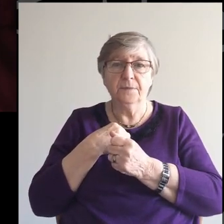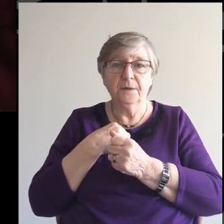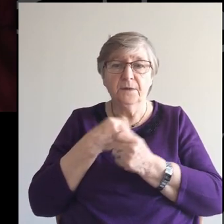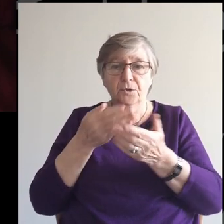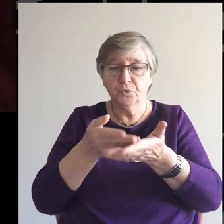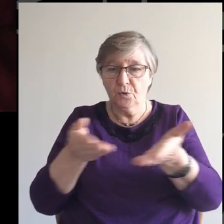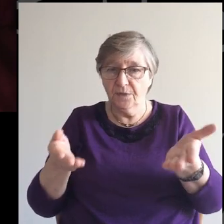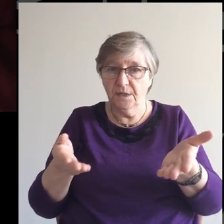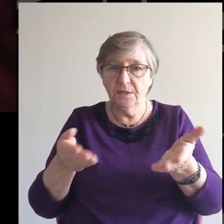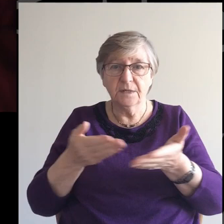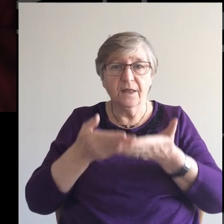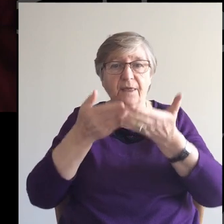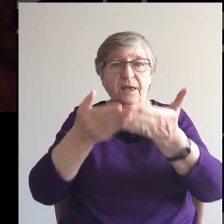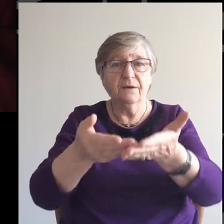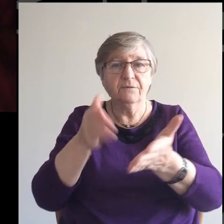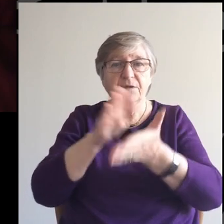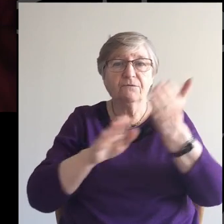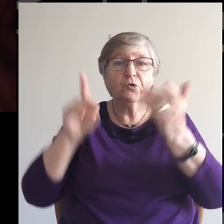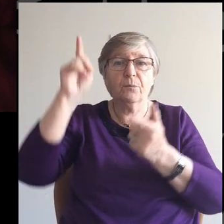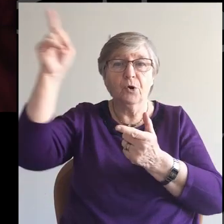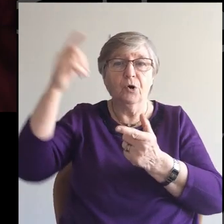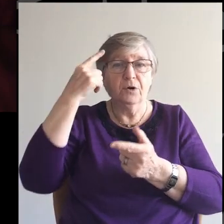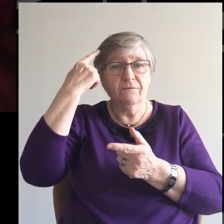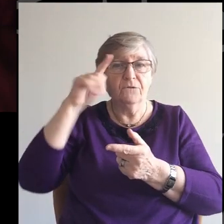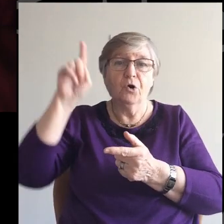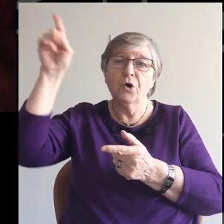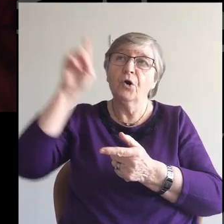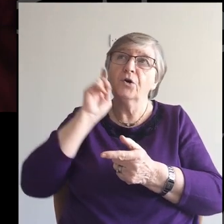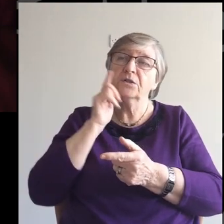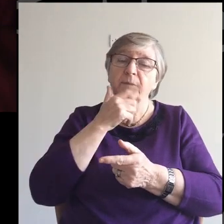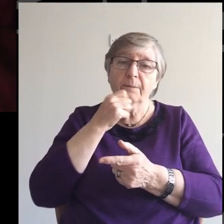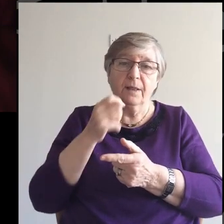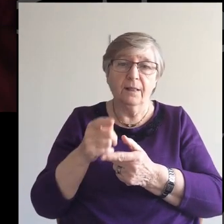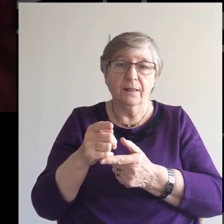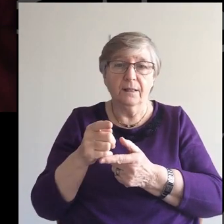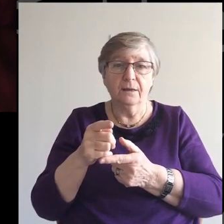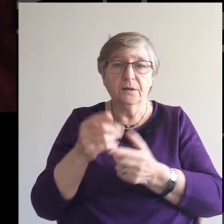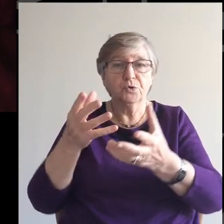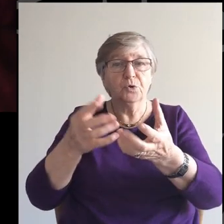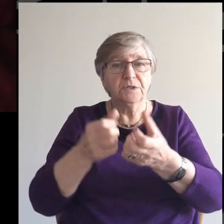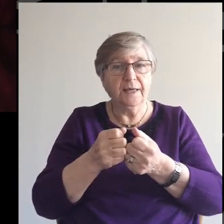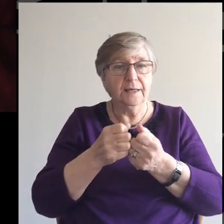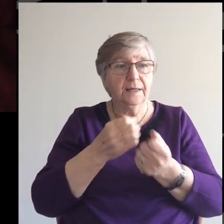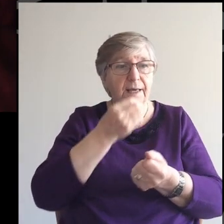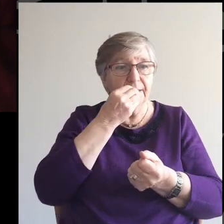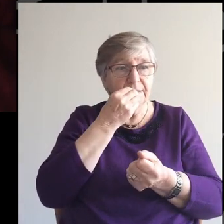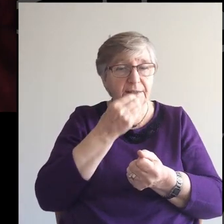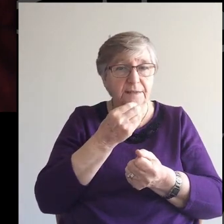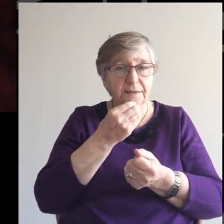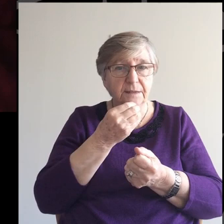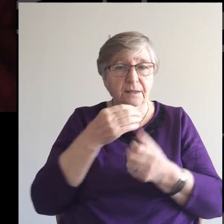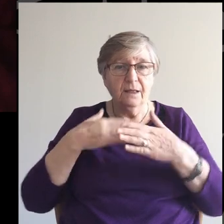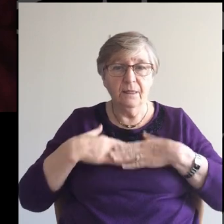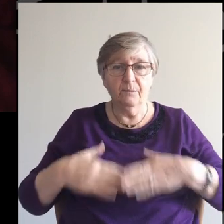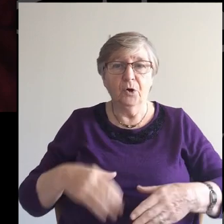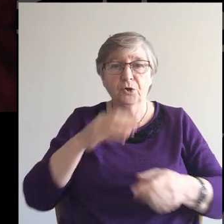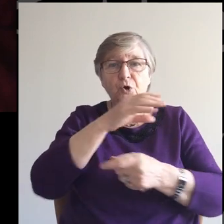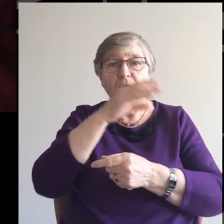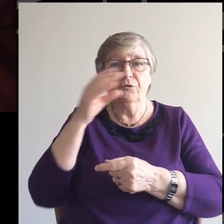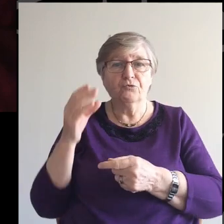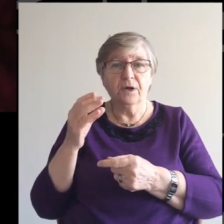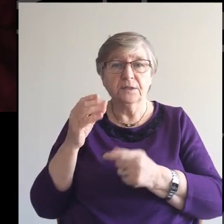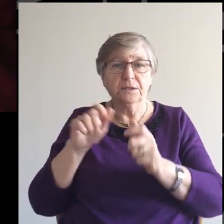So these then Are the gifts of God And they're For the people of God So take and eat The body of Christ